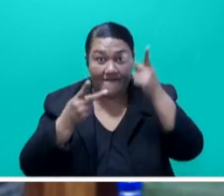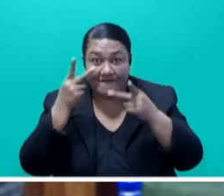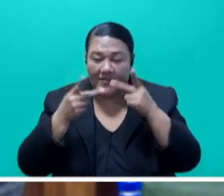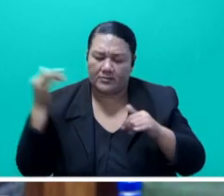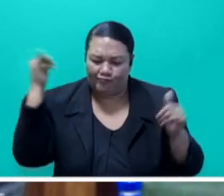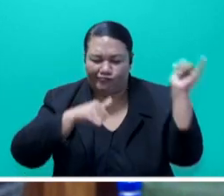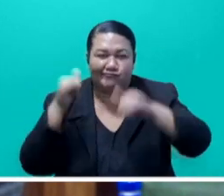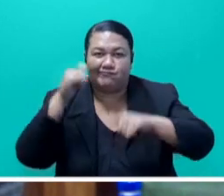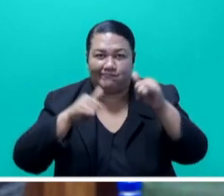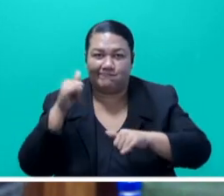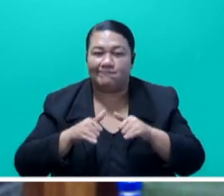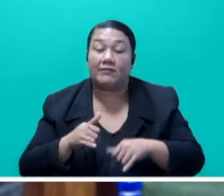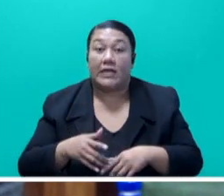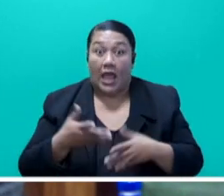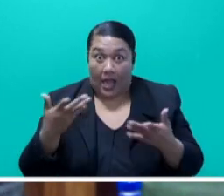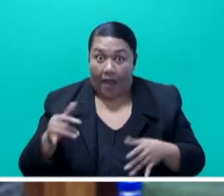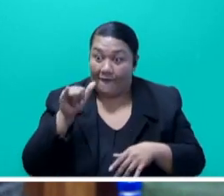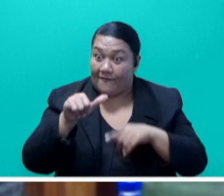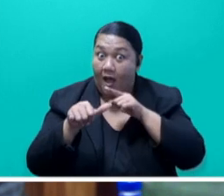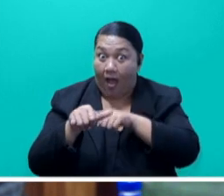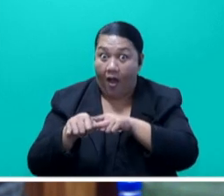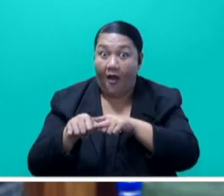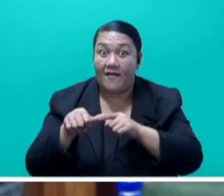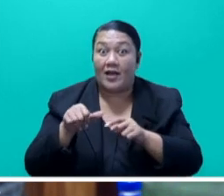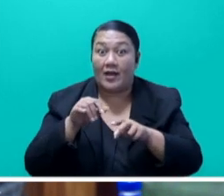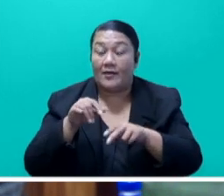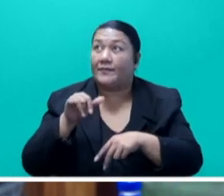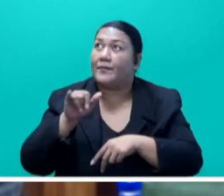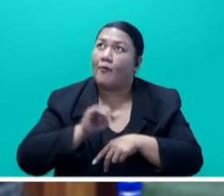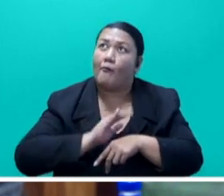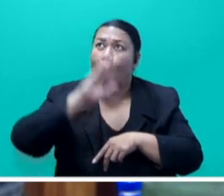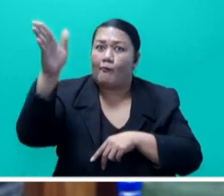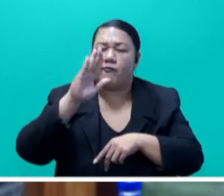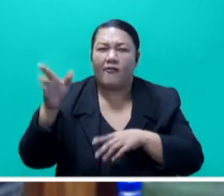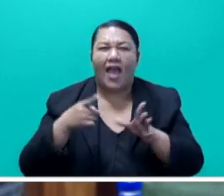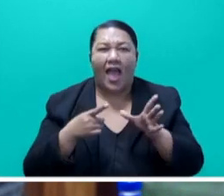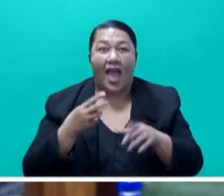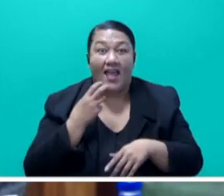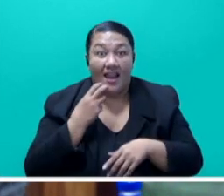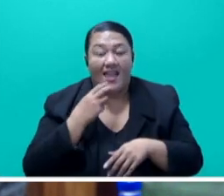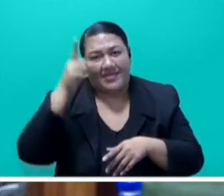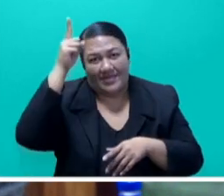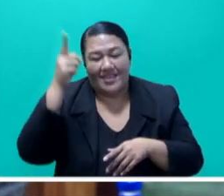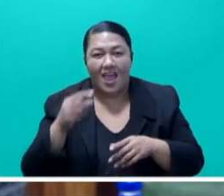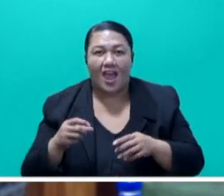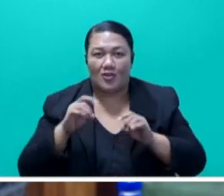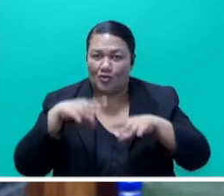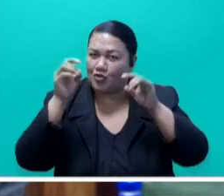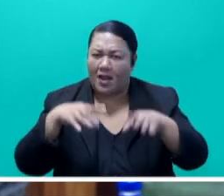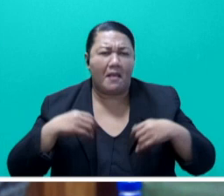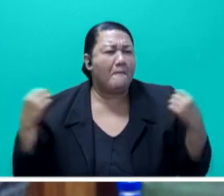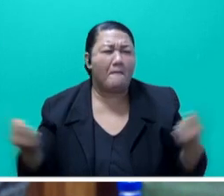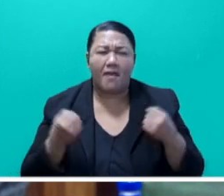Airways is flying direct also to Adelaide. He's already showing us promising results. And we received the highest number of Australians in